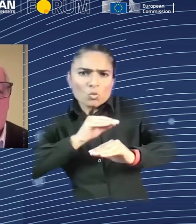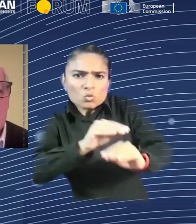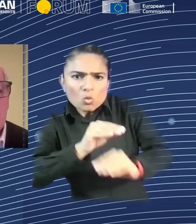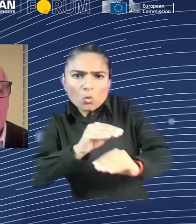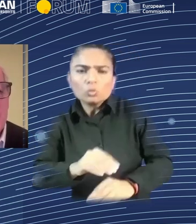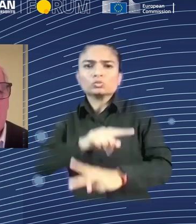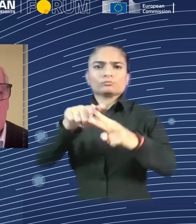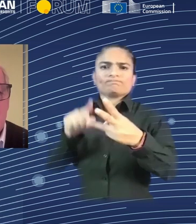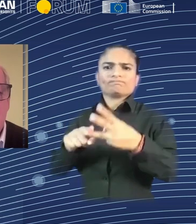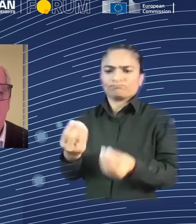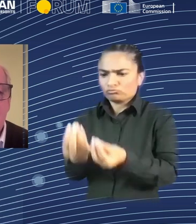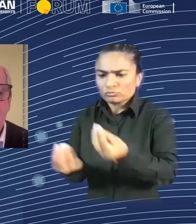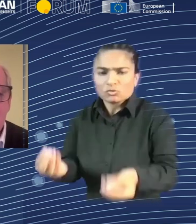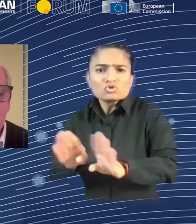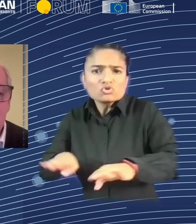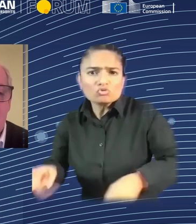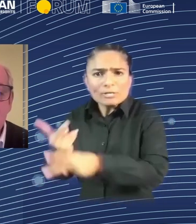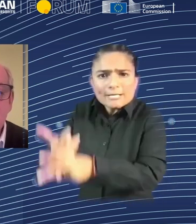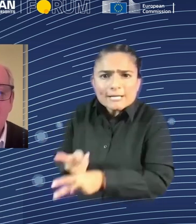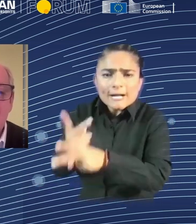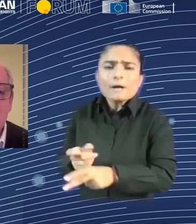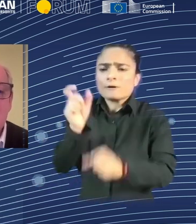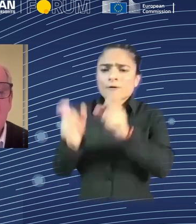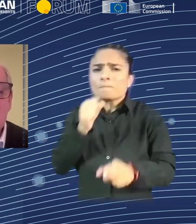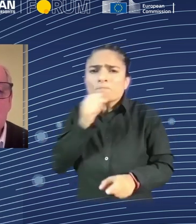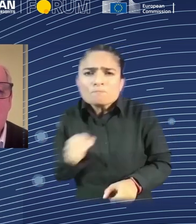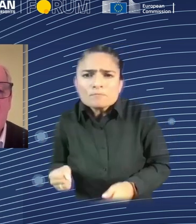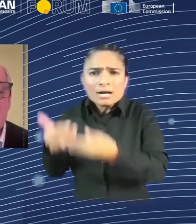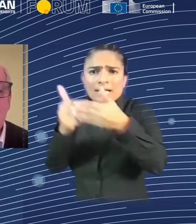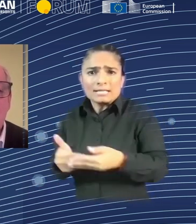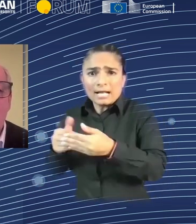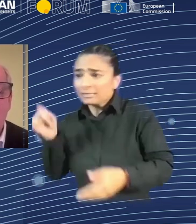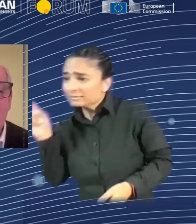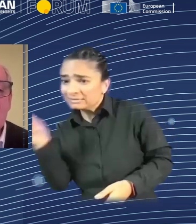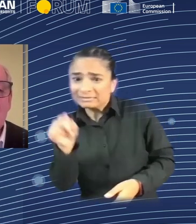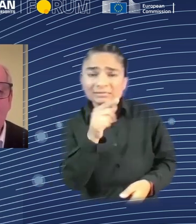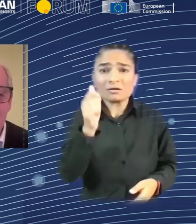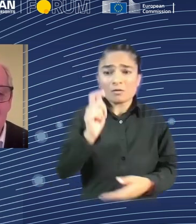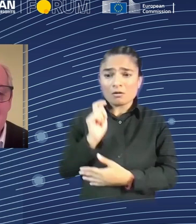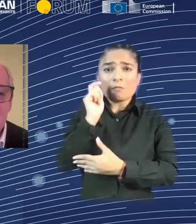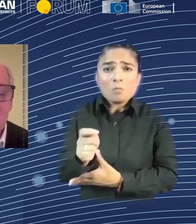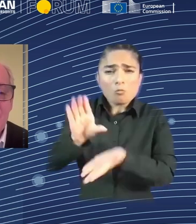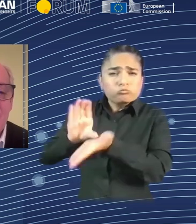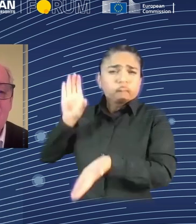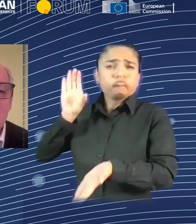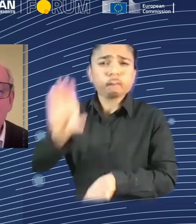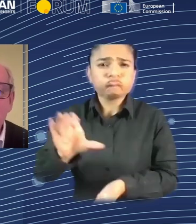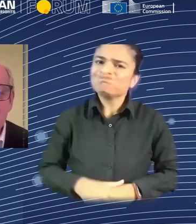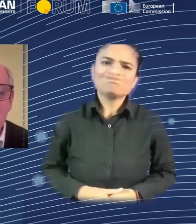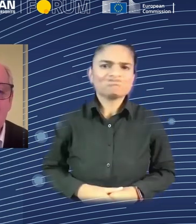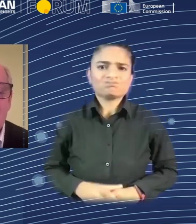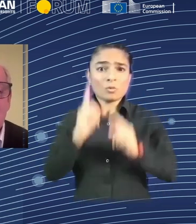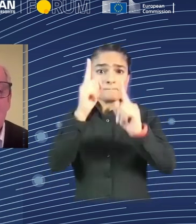So for these roles to have high value, like the psychiatrists, they have to be based on knowledge. They have to be